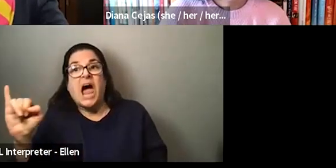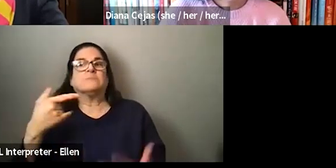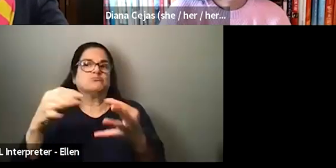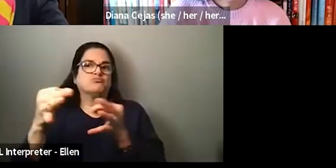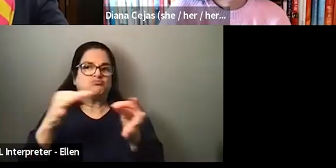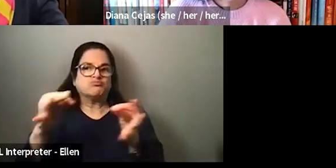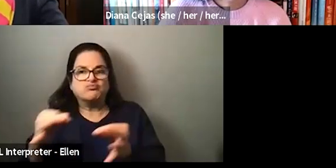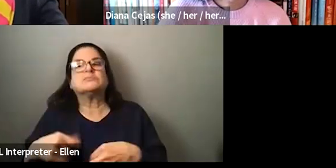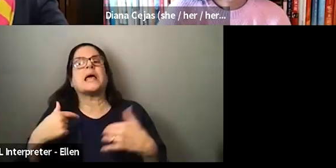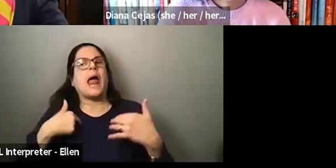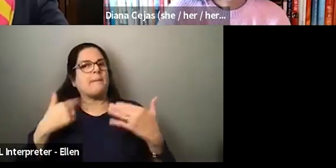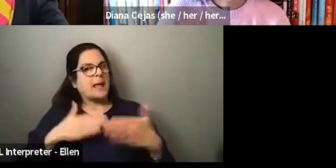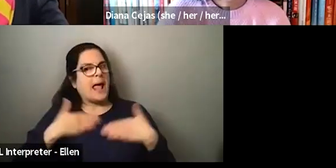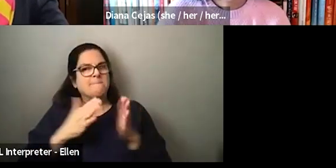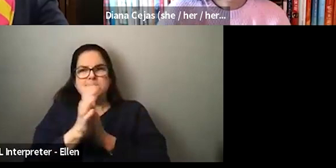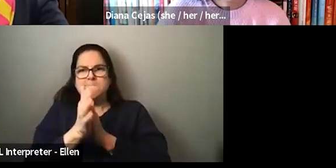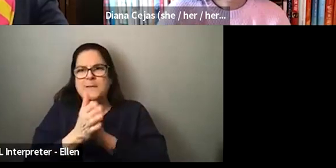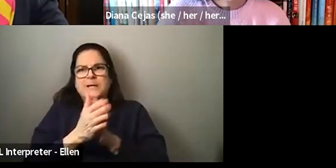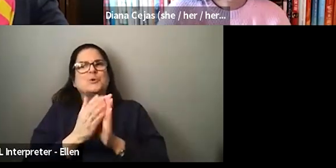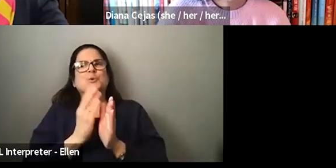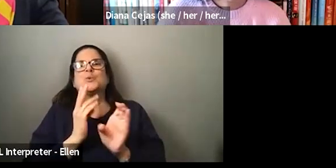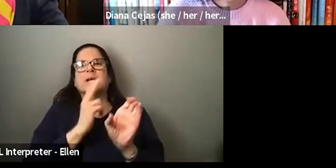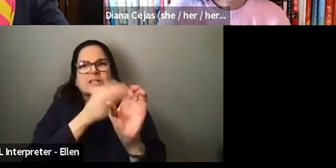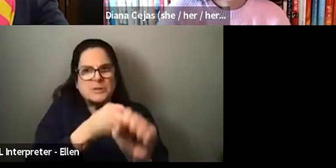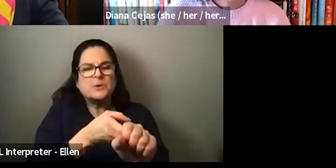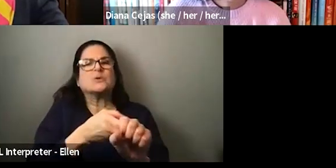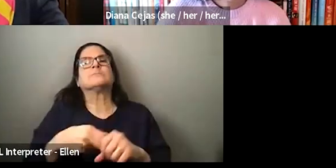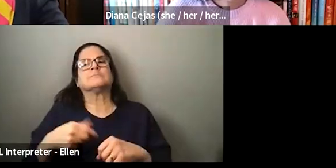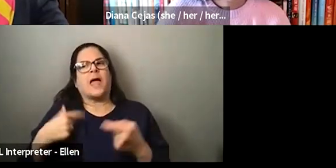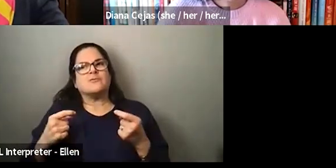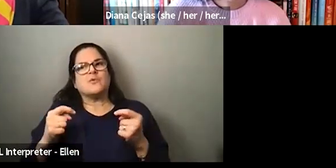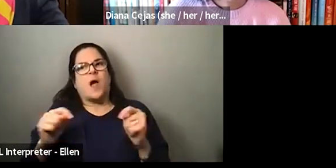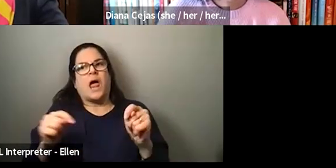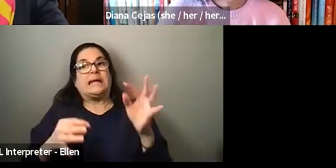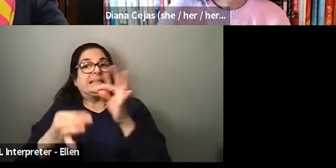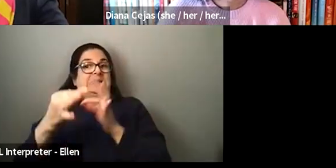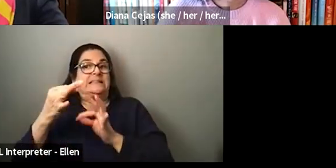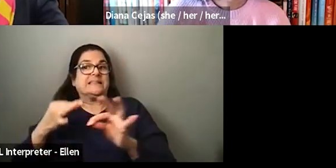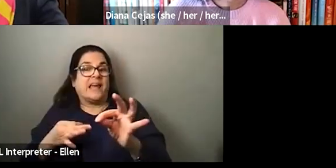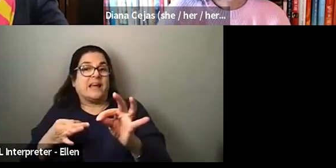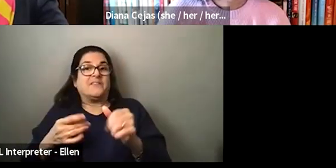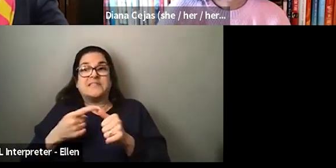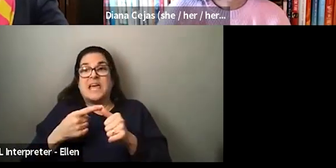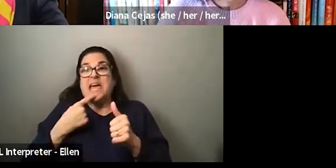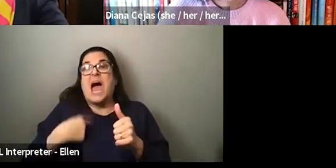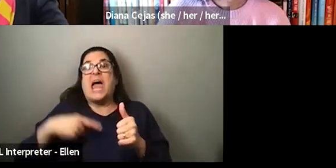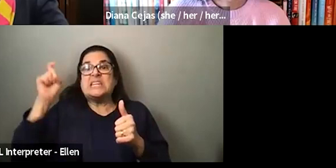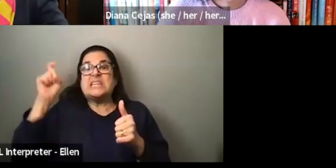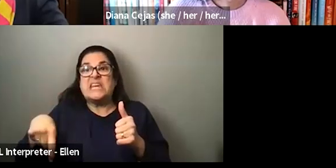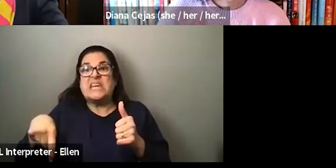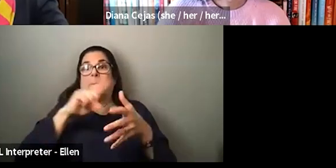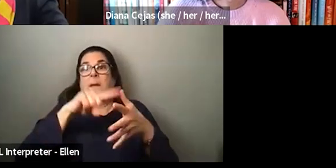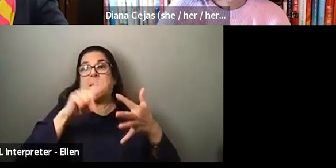contribute in this as well. Um, and so really tried to like, instead of starting with, I need this because of